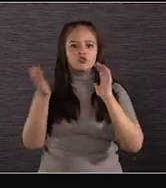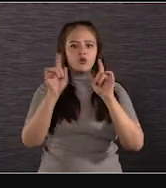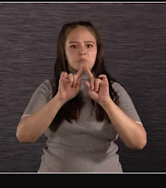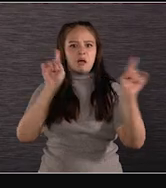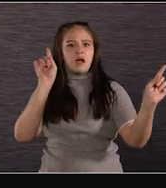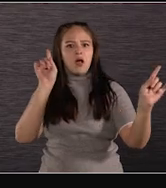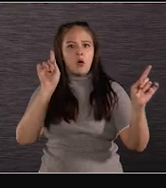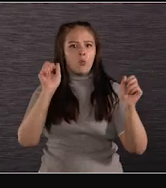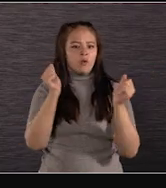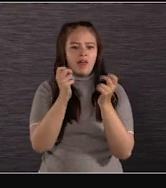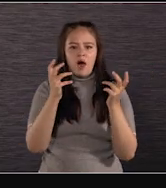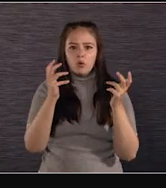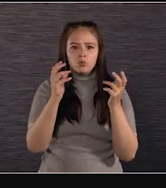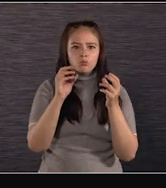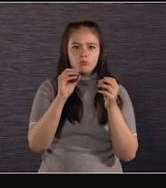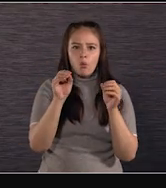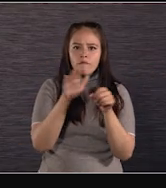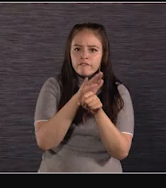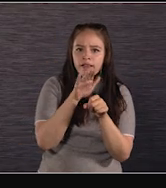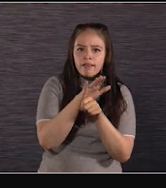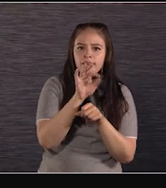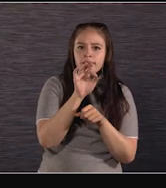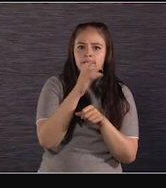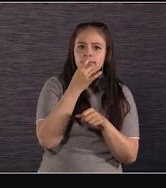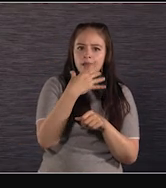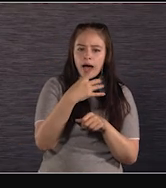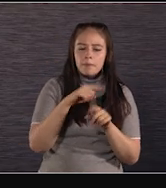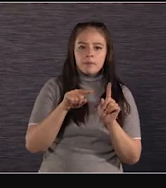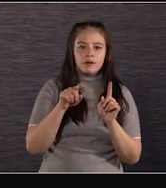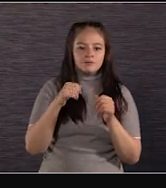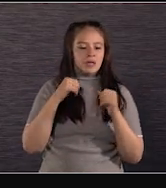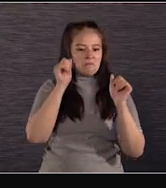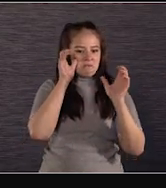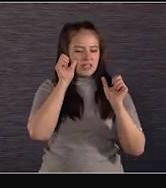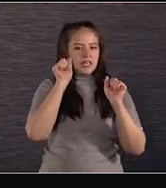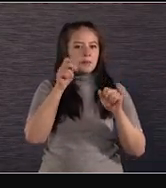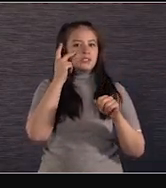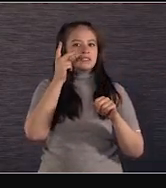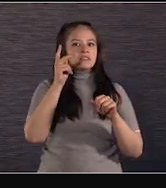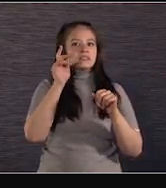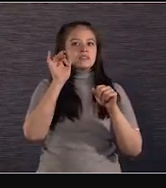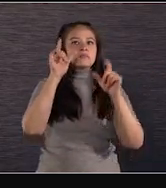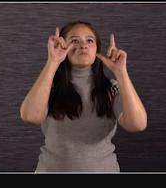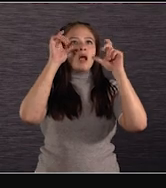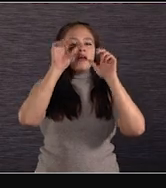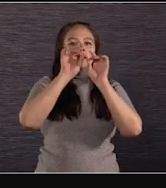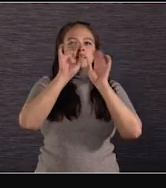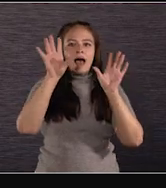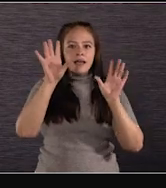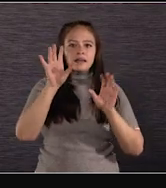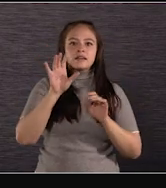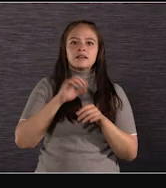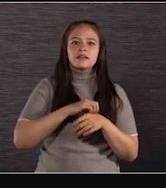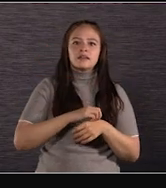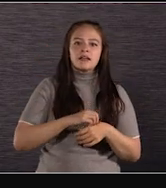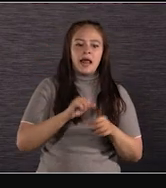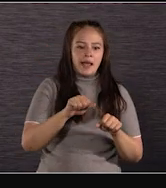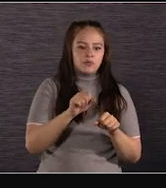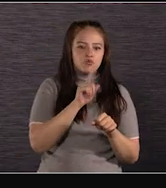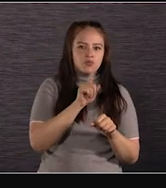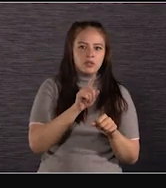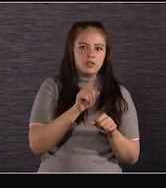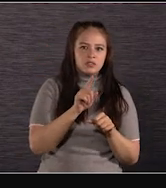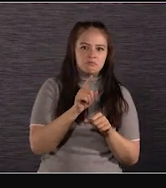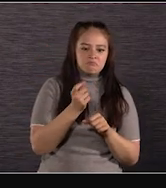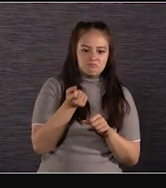additional fill light. It's great being able to shoot the sky but also hold mid-tones and holding, you know, really digging